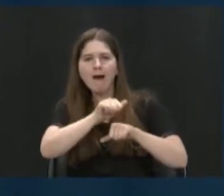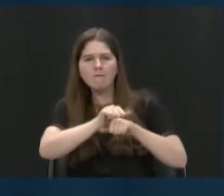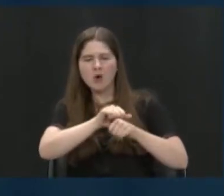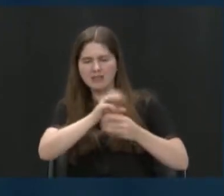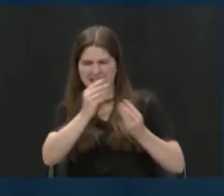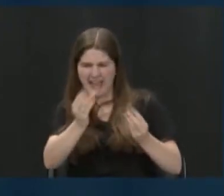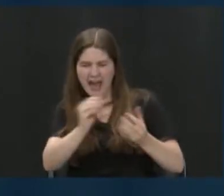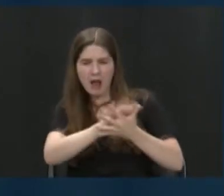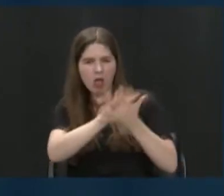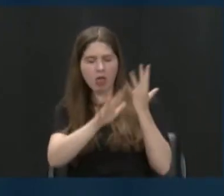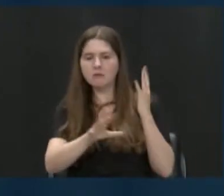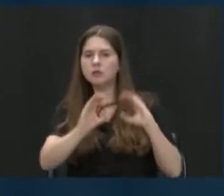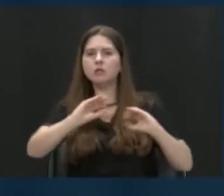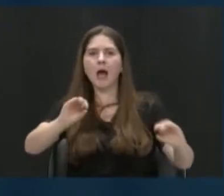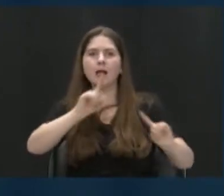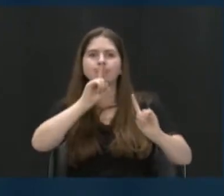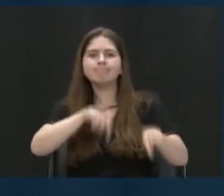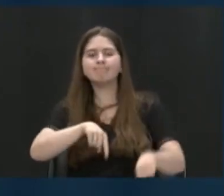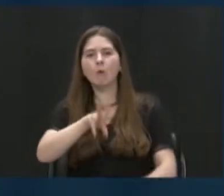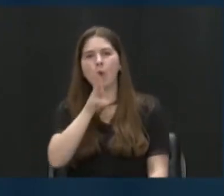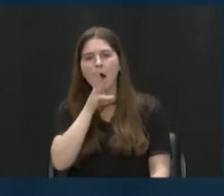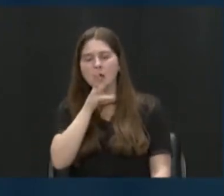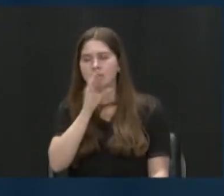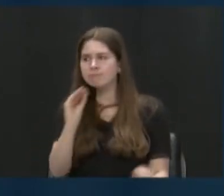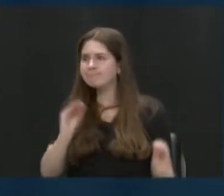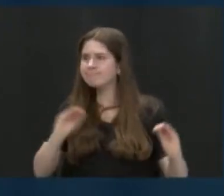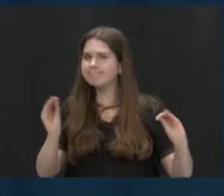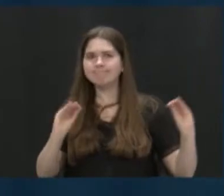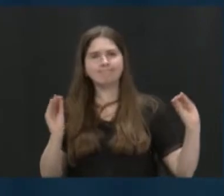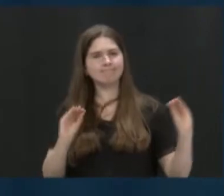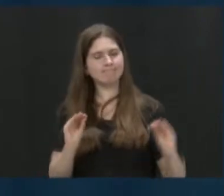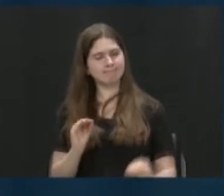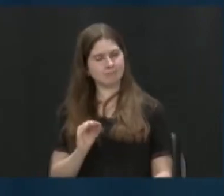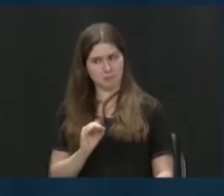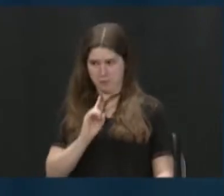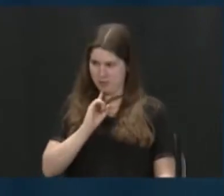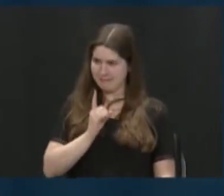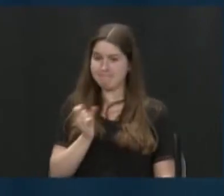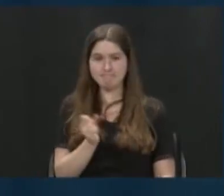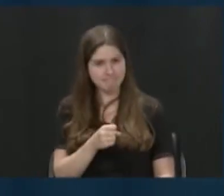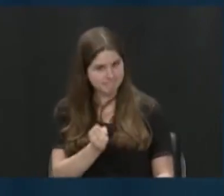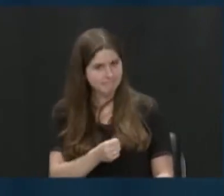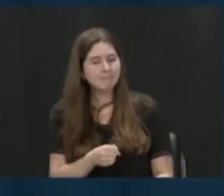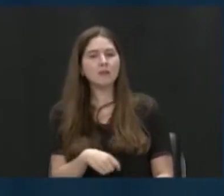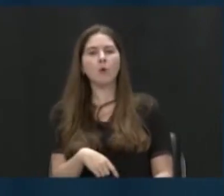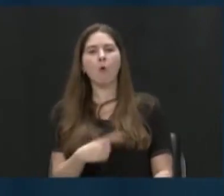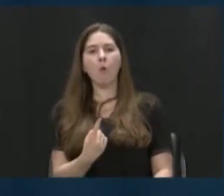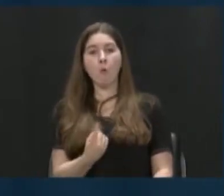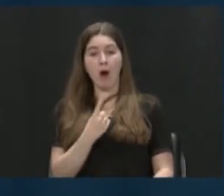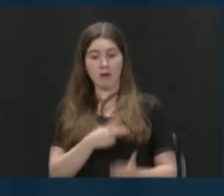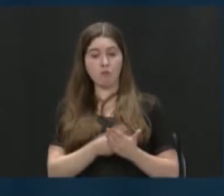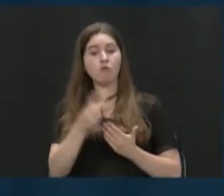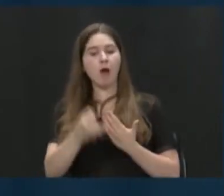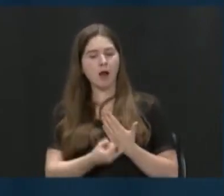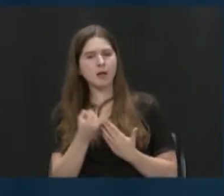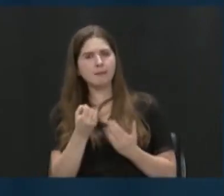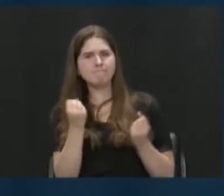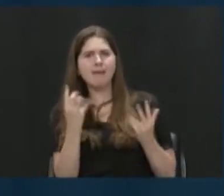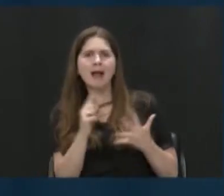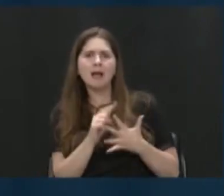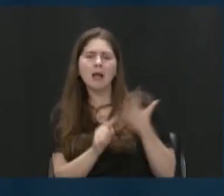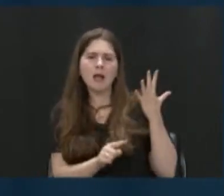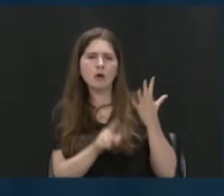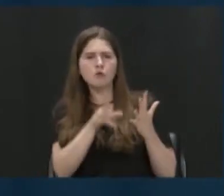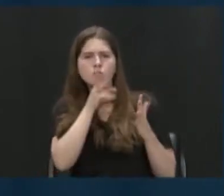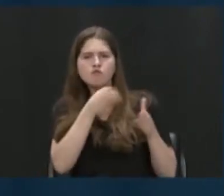water. And so just, yeah, no one said it. And then, so, I don't know, that was one of the projects we did. There was so many, we have, like, river